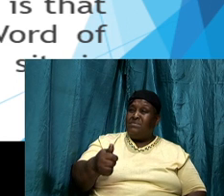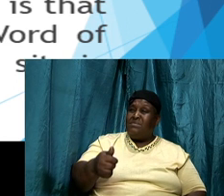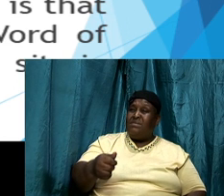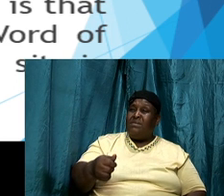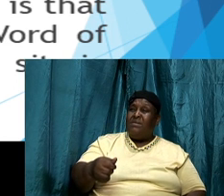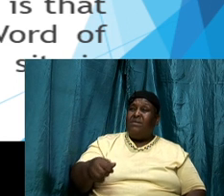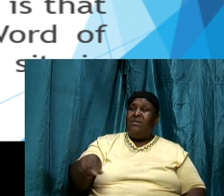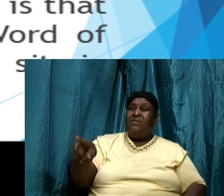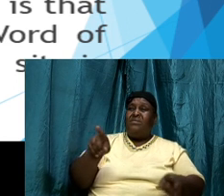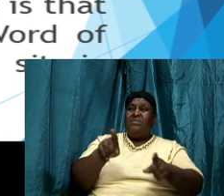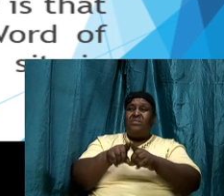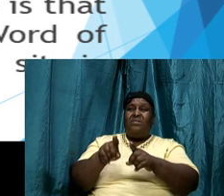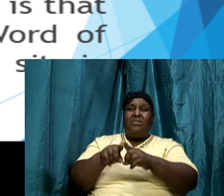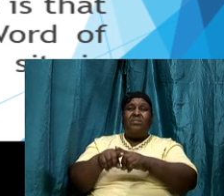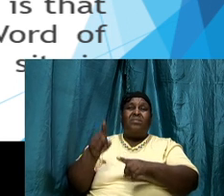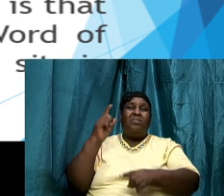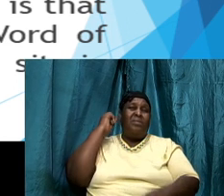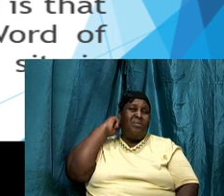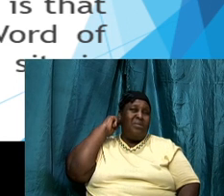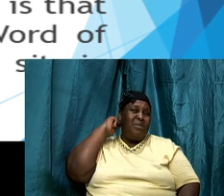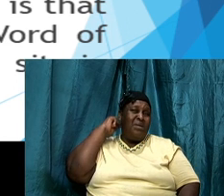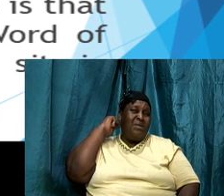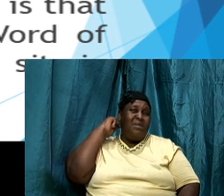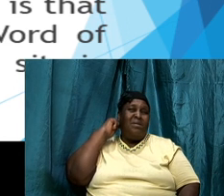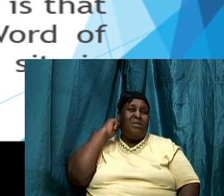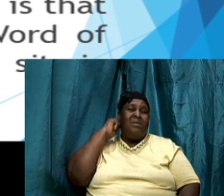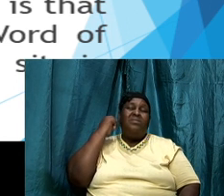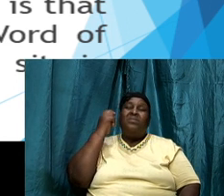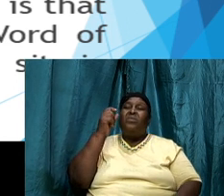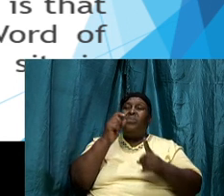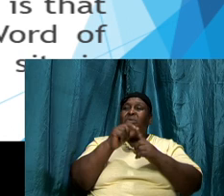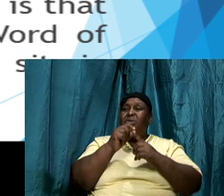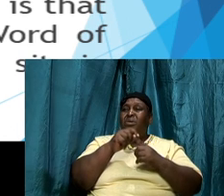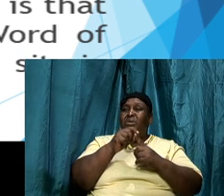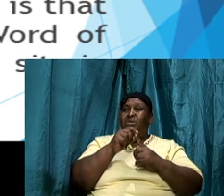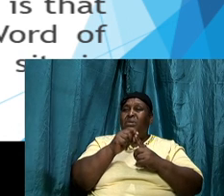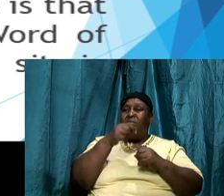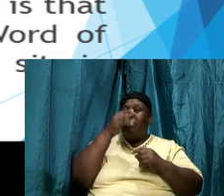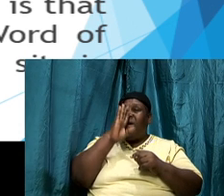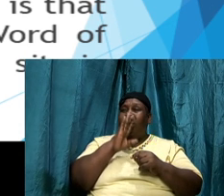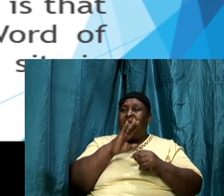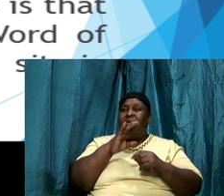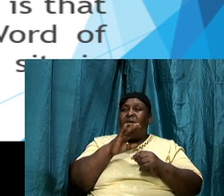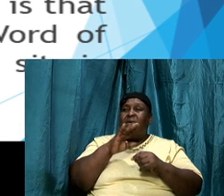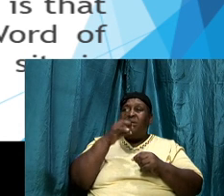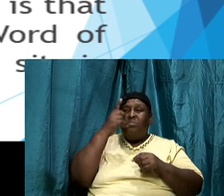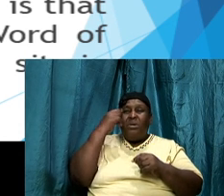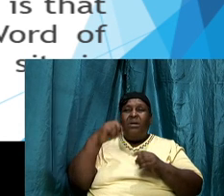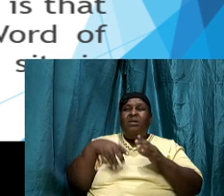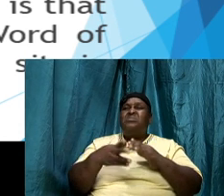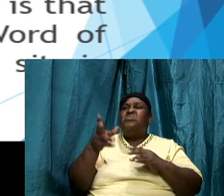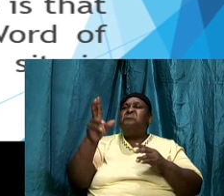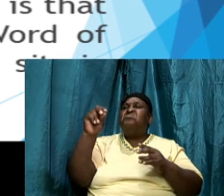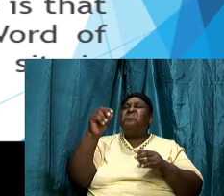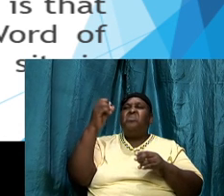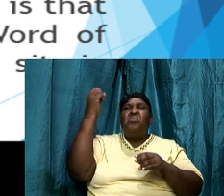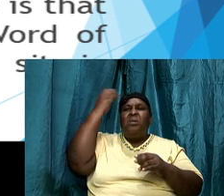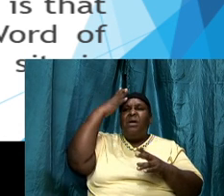according to his word it is because there is no light in them